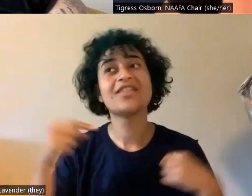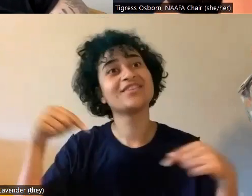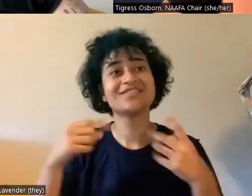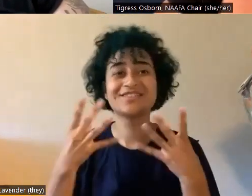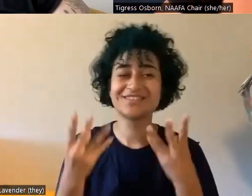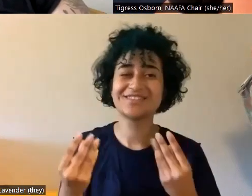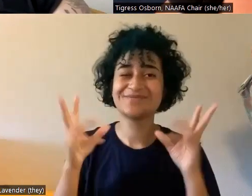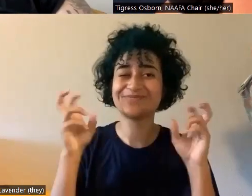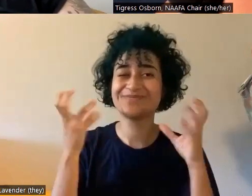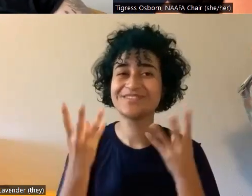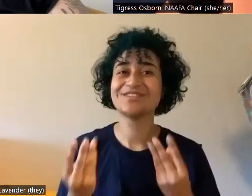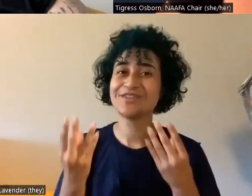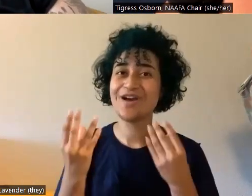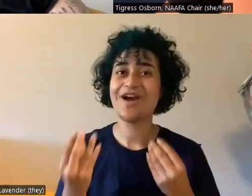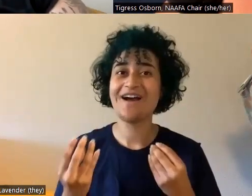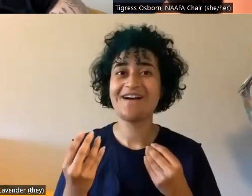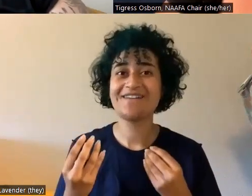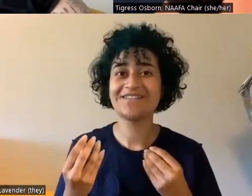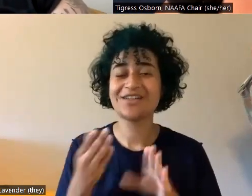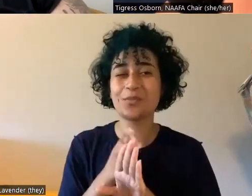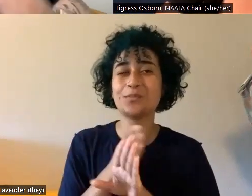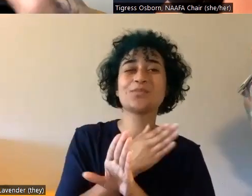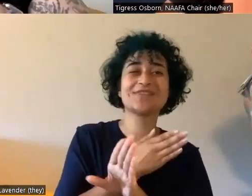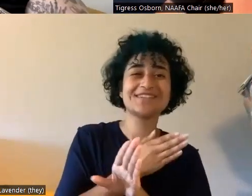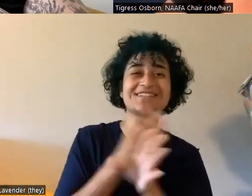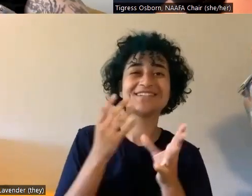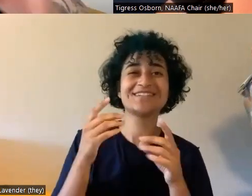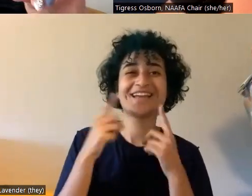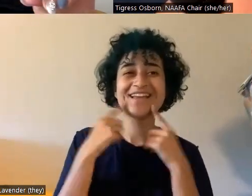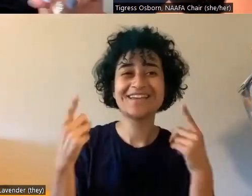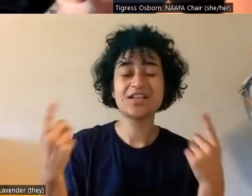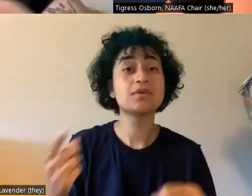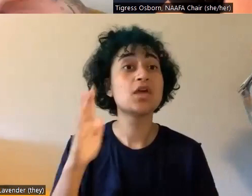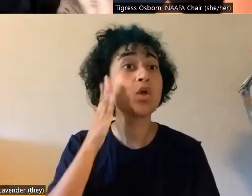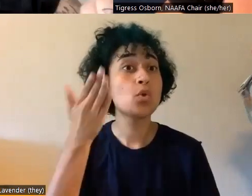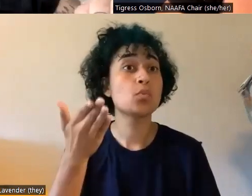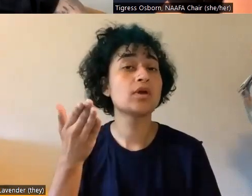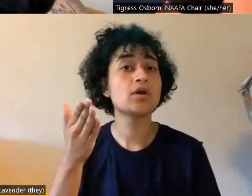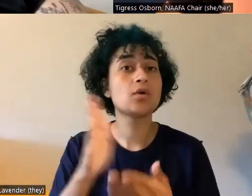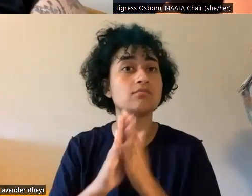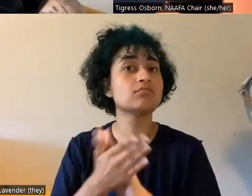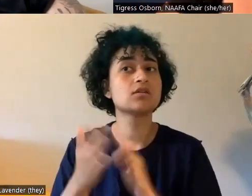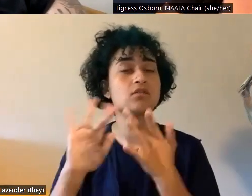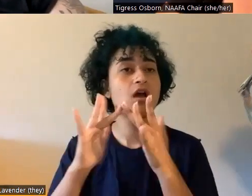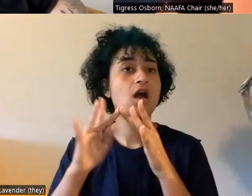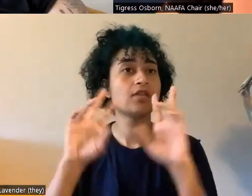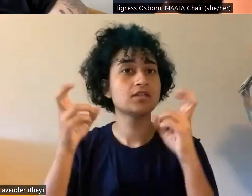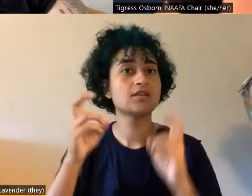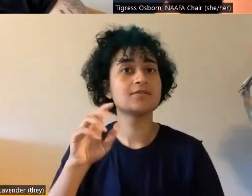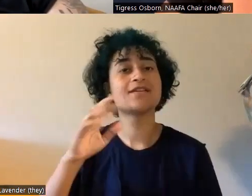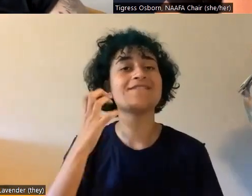a soft, this is the pre-announcement. It's going to be fatselfcare.com. That's already happening. So